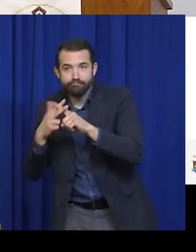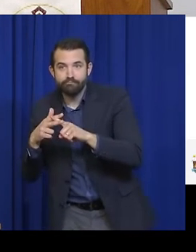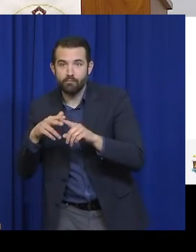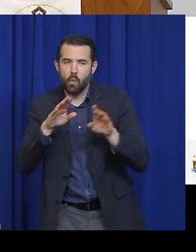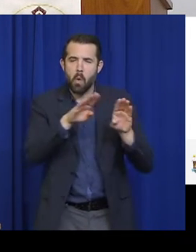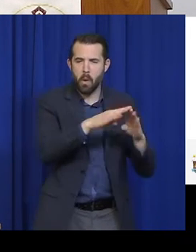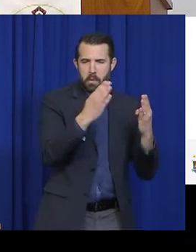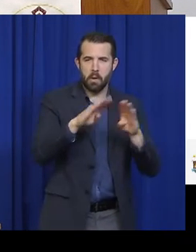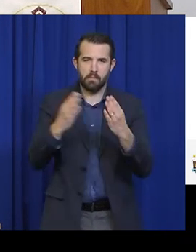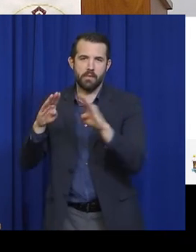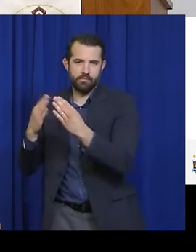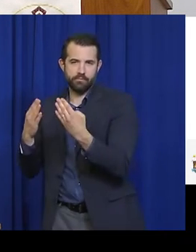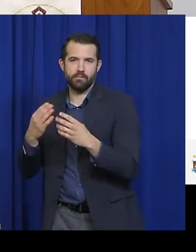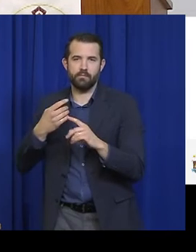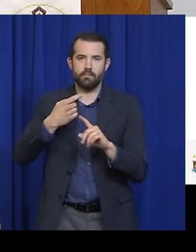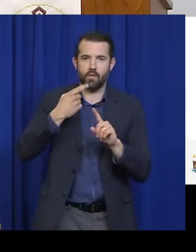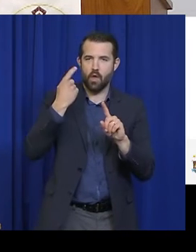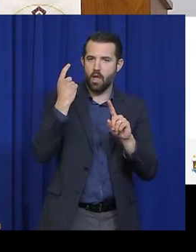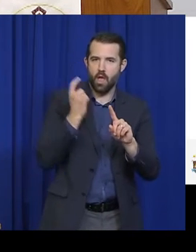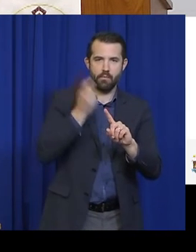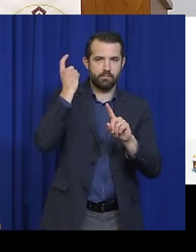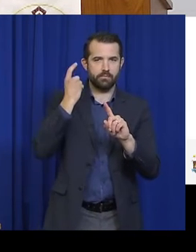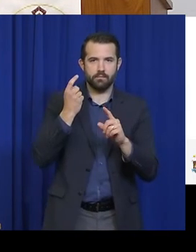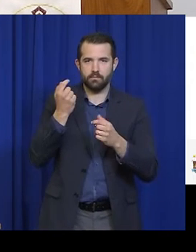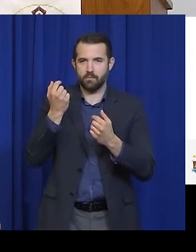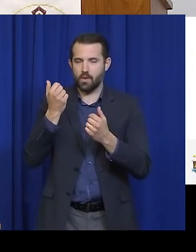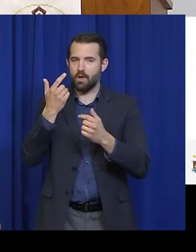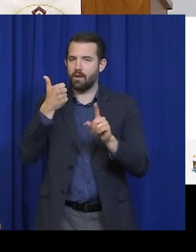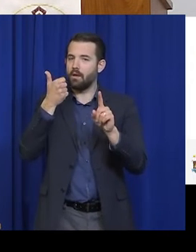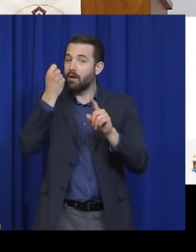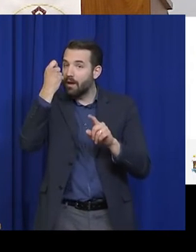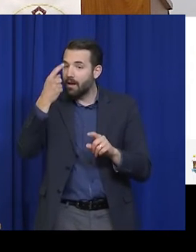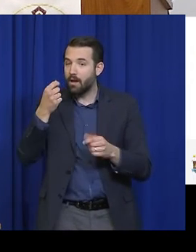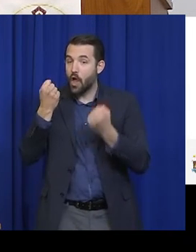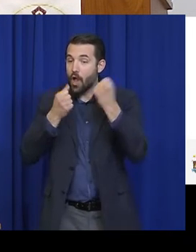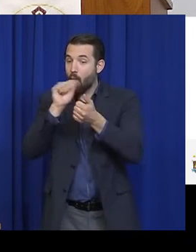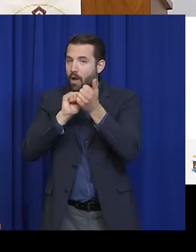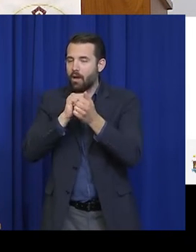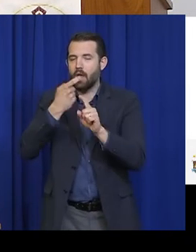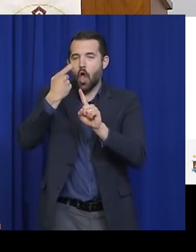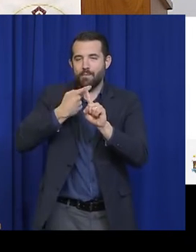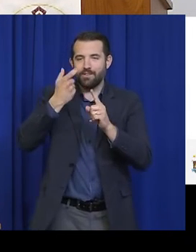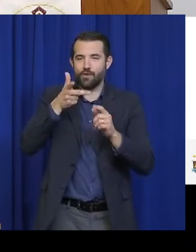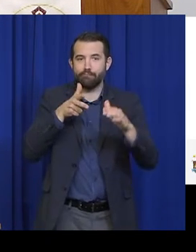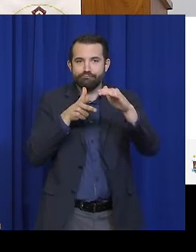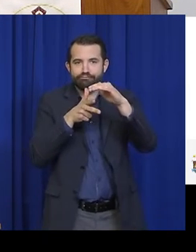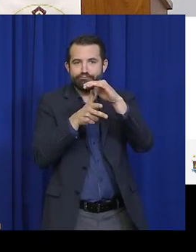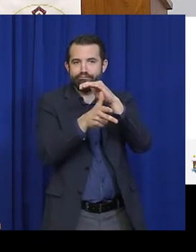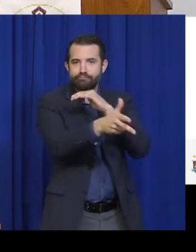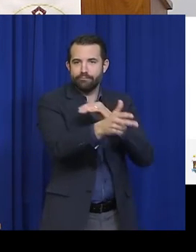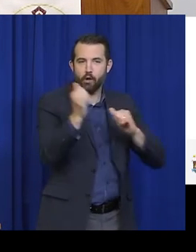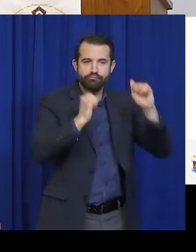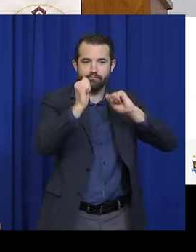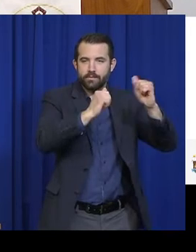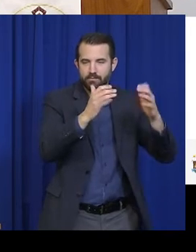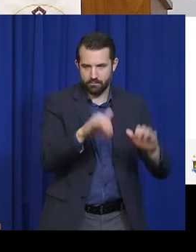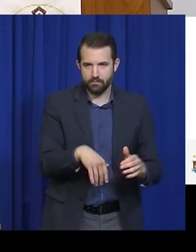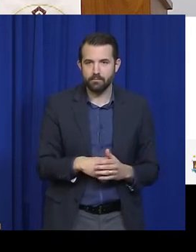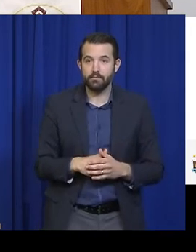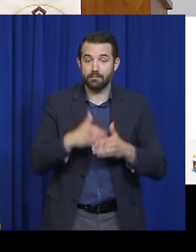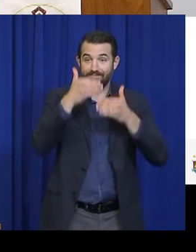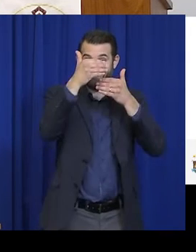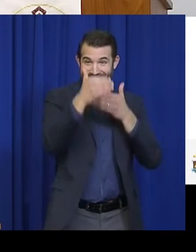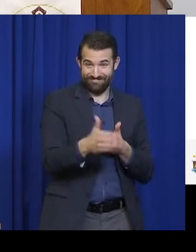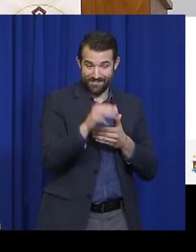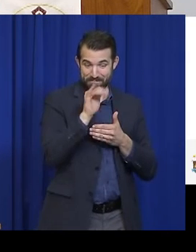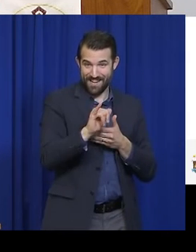That's stage 1. Stage 2, tentatively beginning June 1, stage 2 contemplates revising the limitation